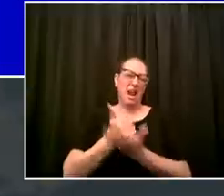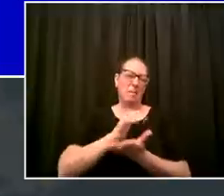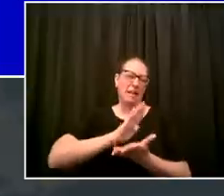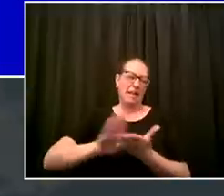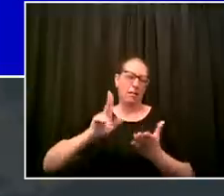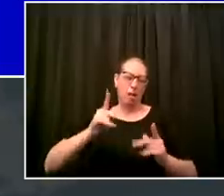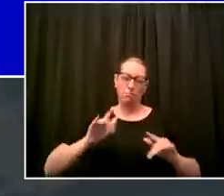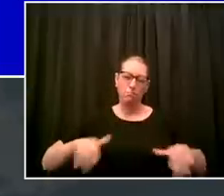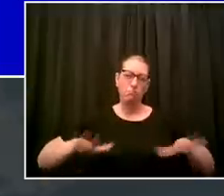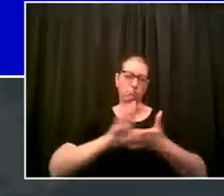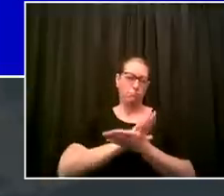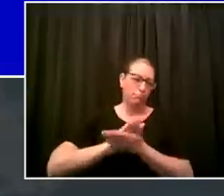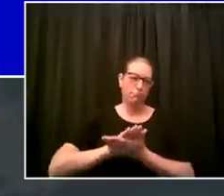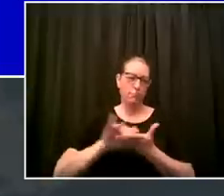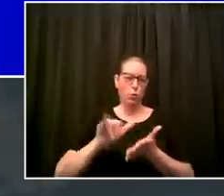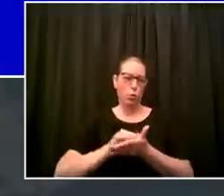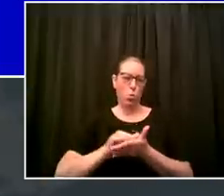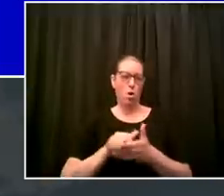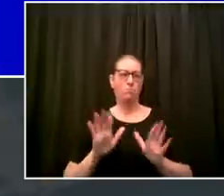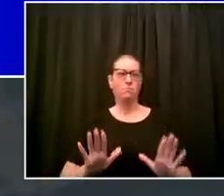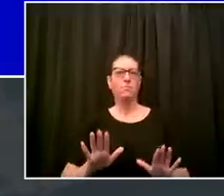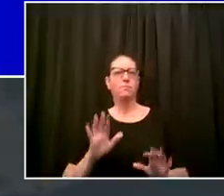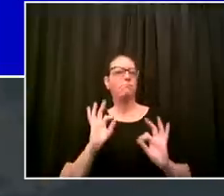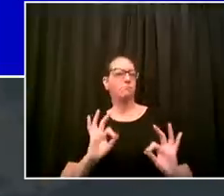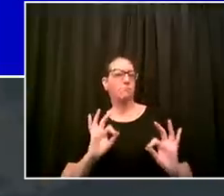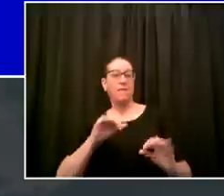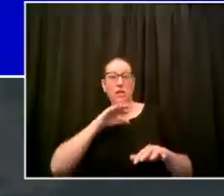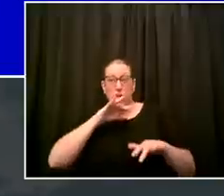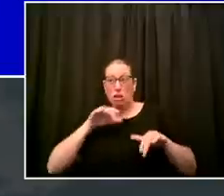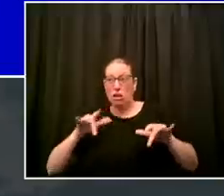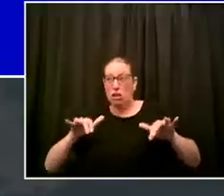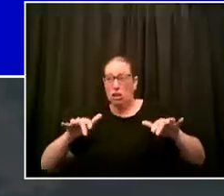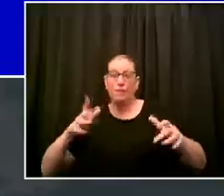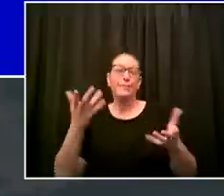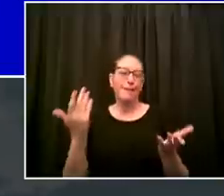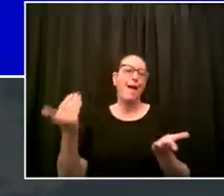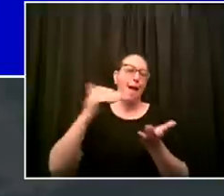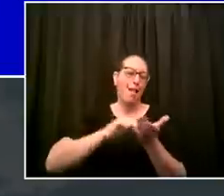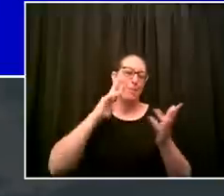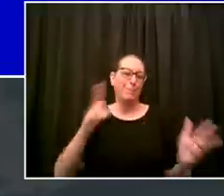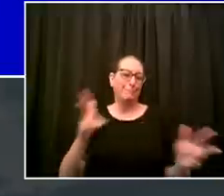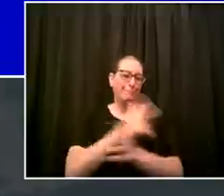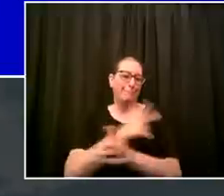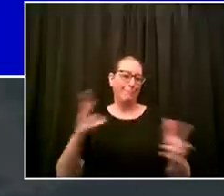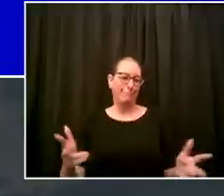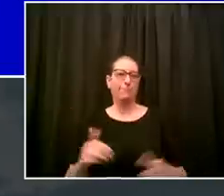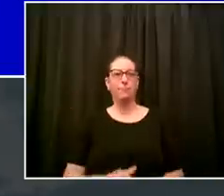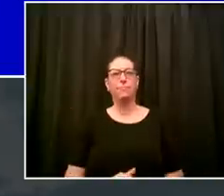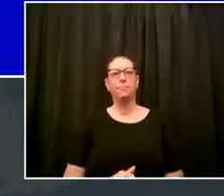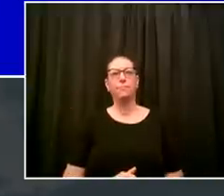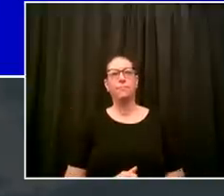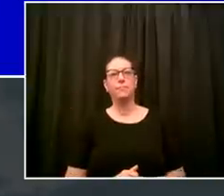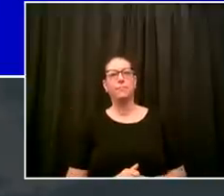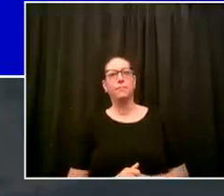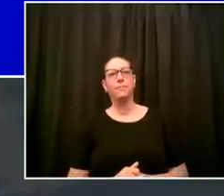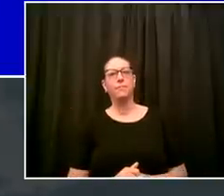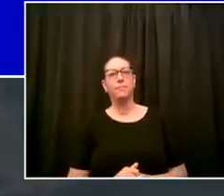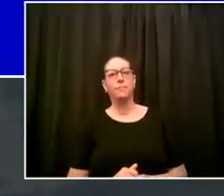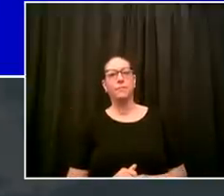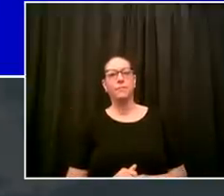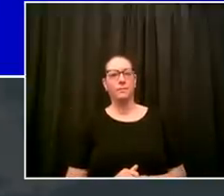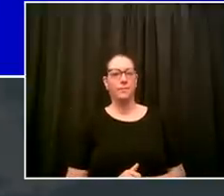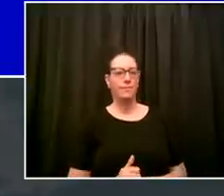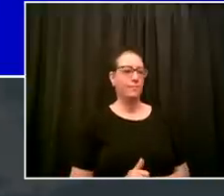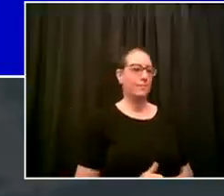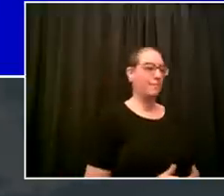through saturday with the exception of thursday off for ascension day okay we're going to our daily indicators